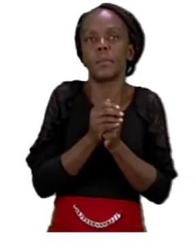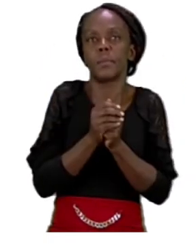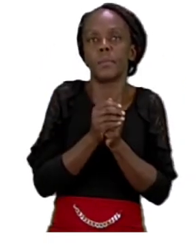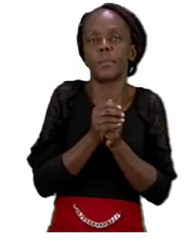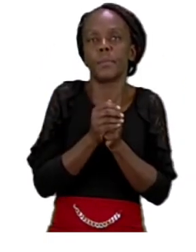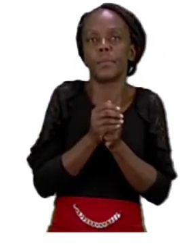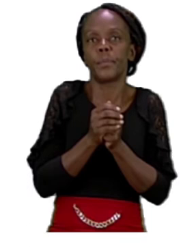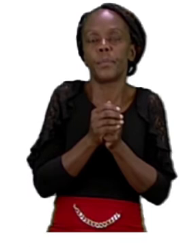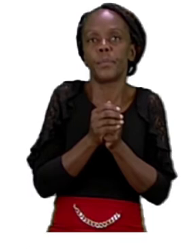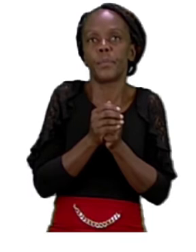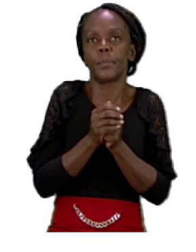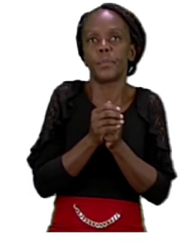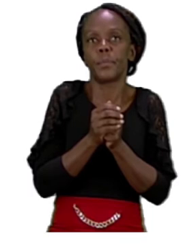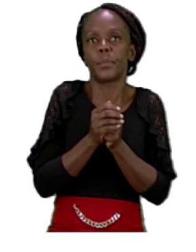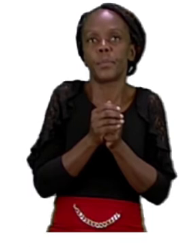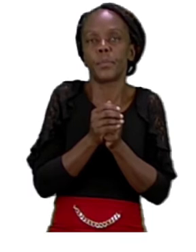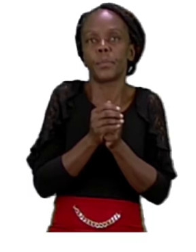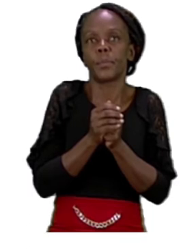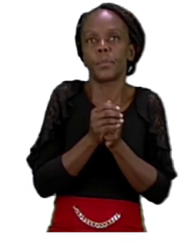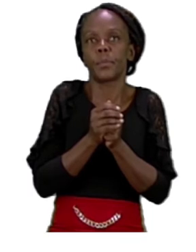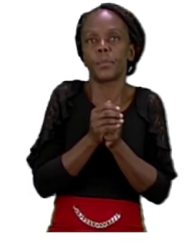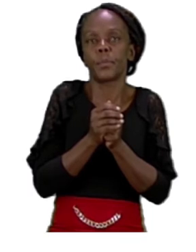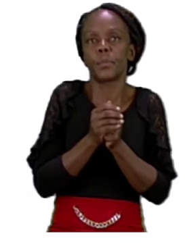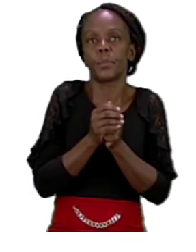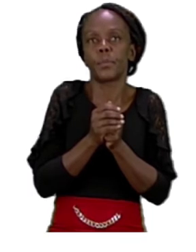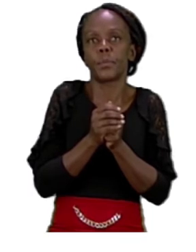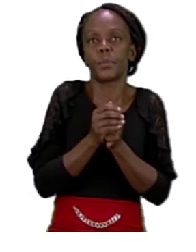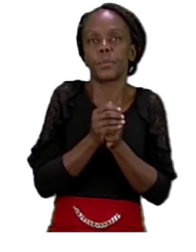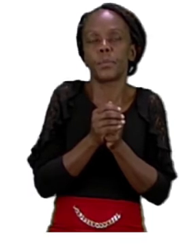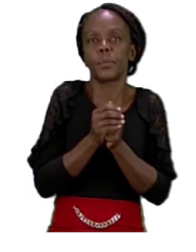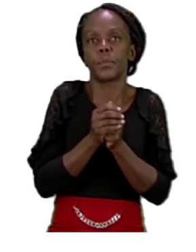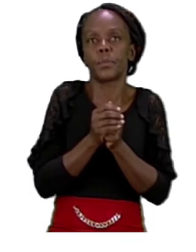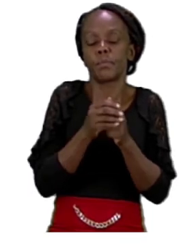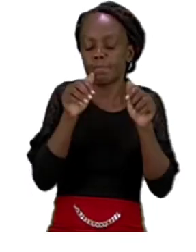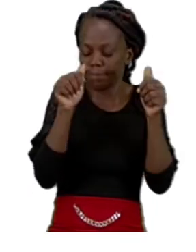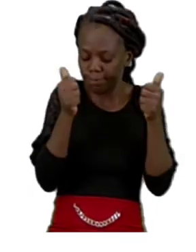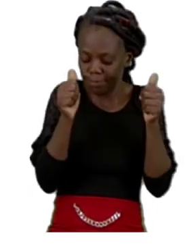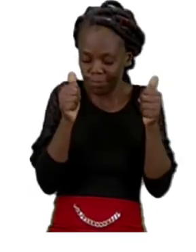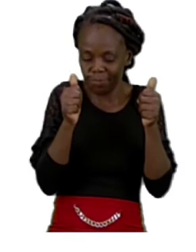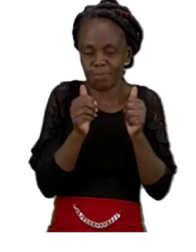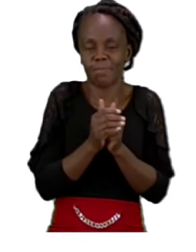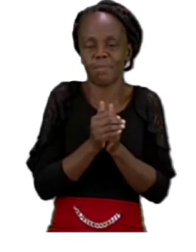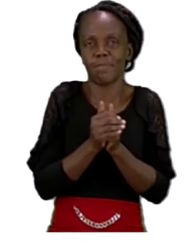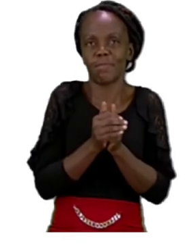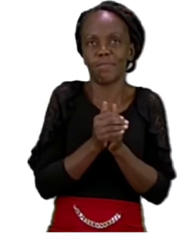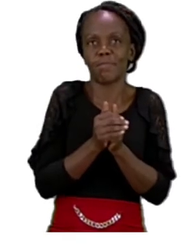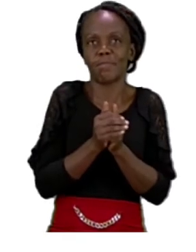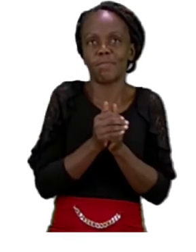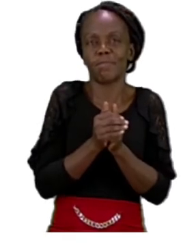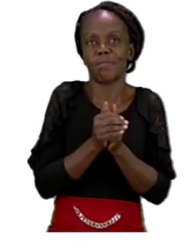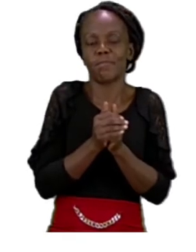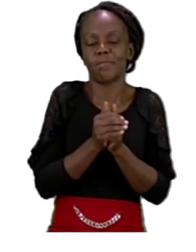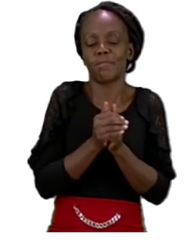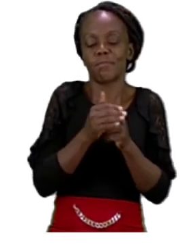celebration well done let's read the next